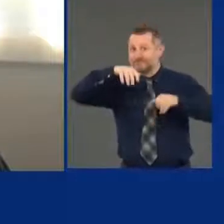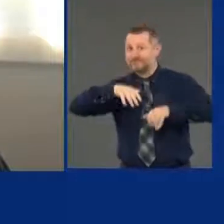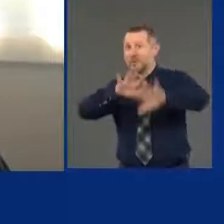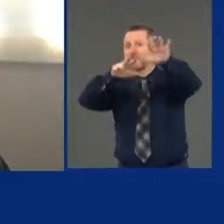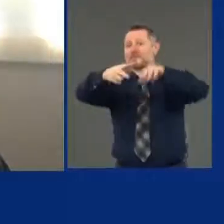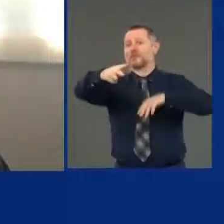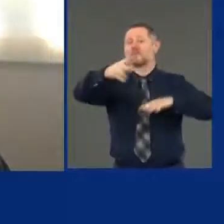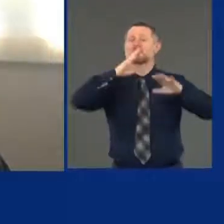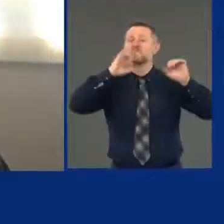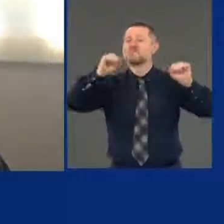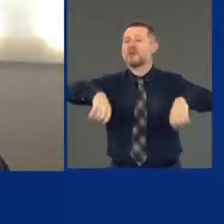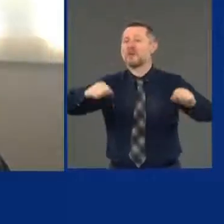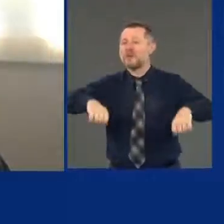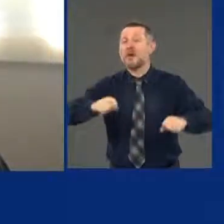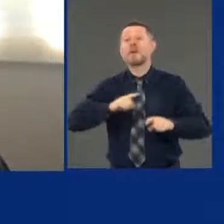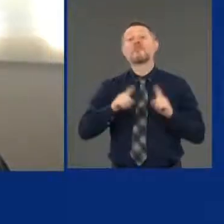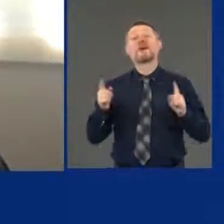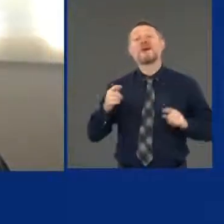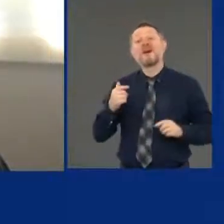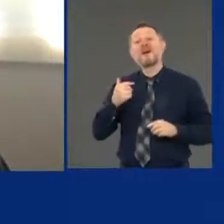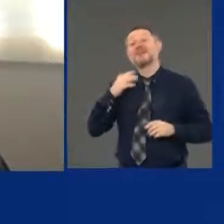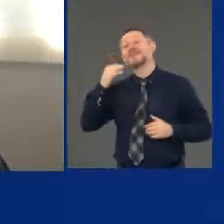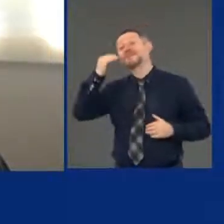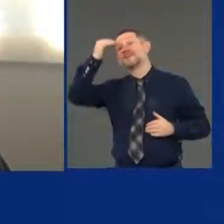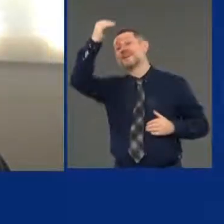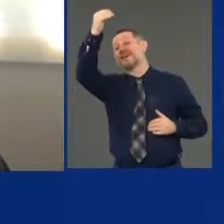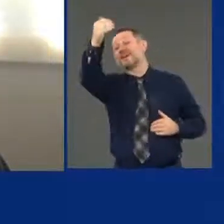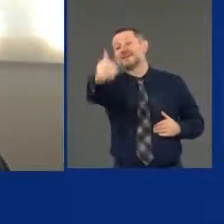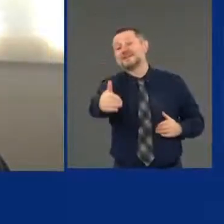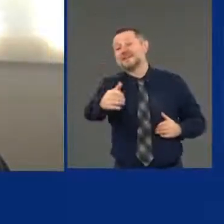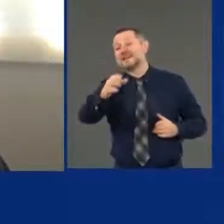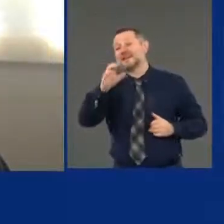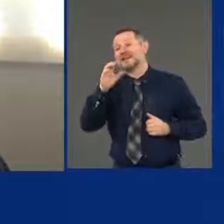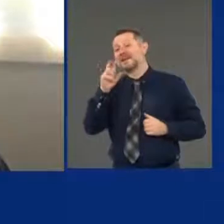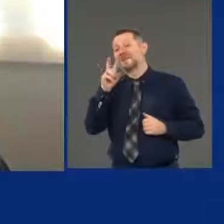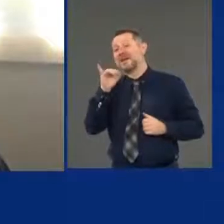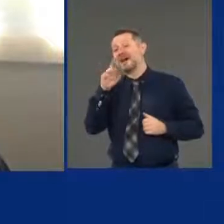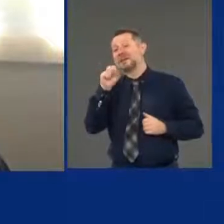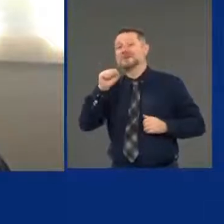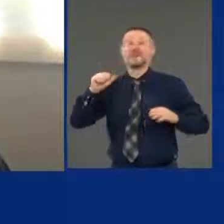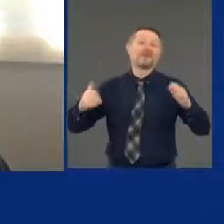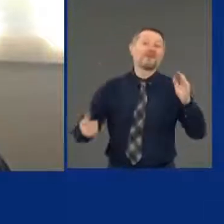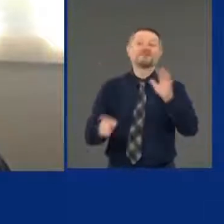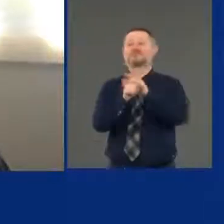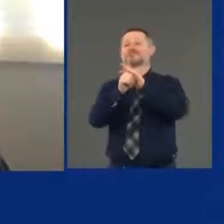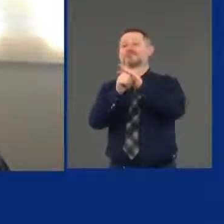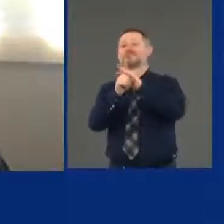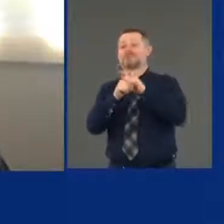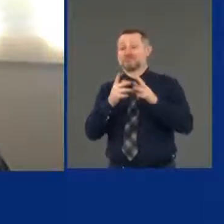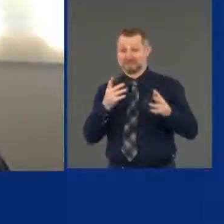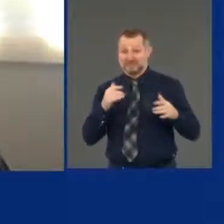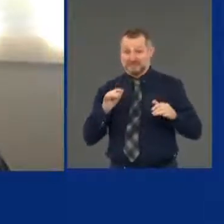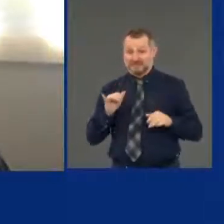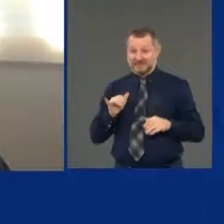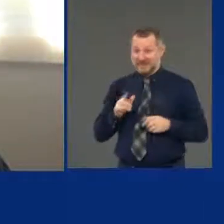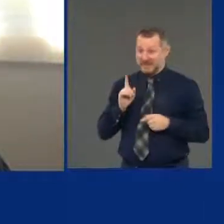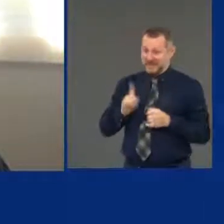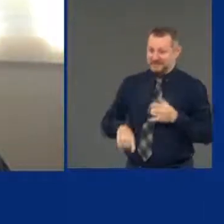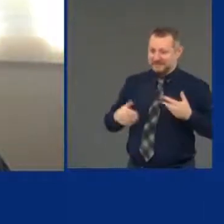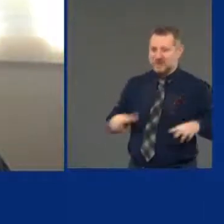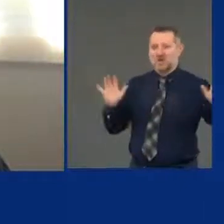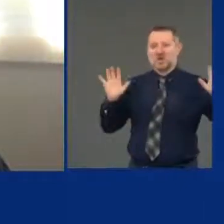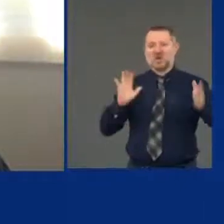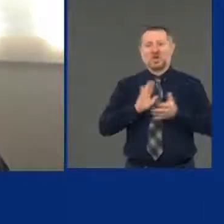about the next virus or the next bacterial infection because this was not the last rodeo that I think all